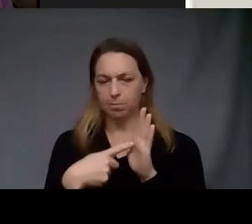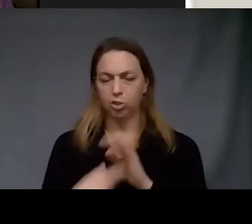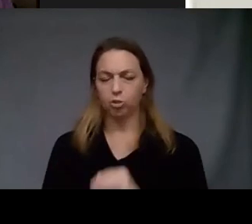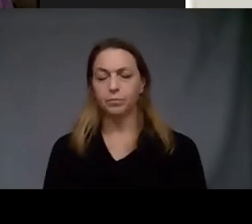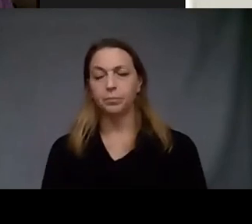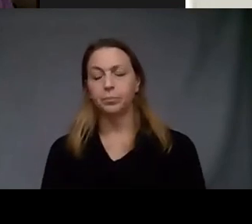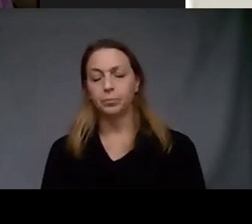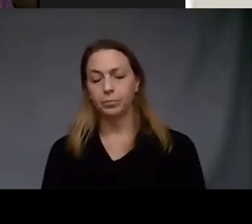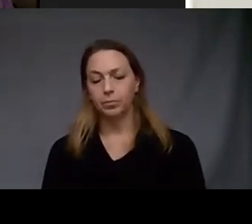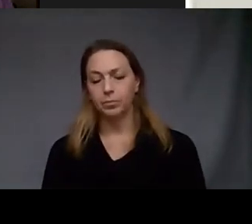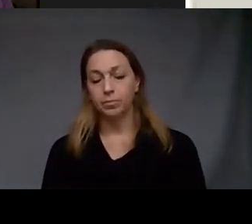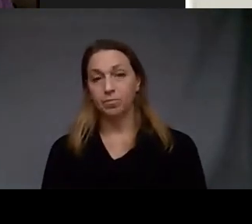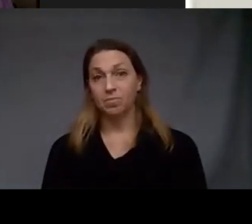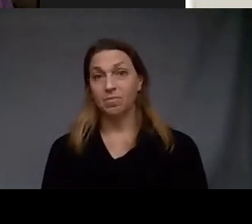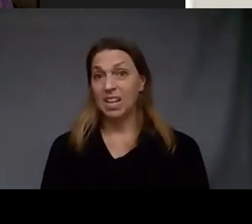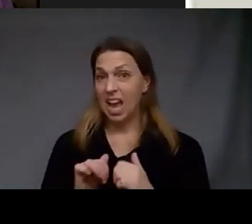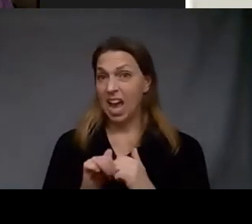how do I do it